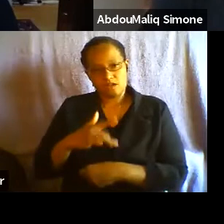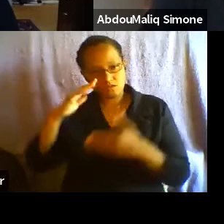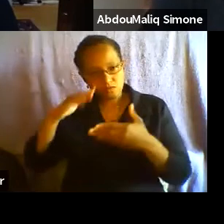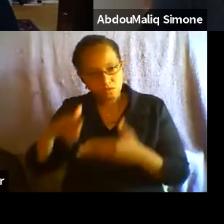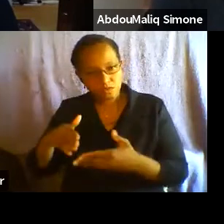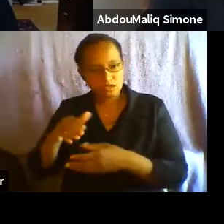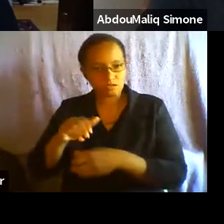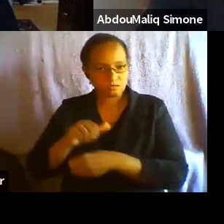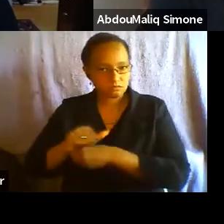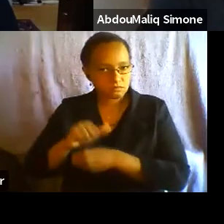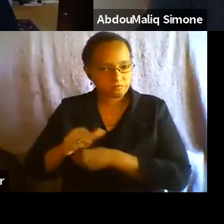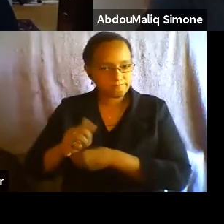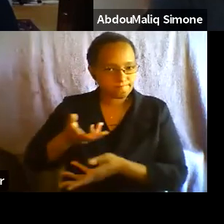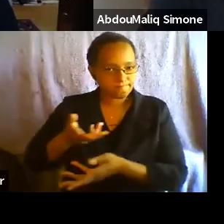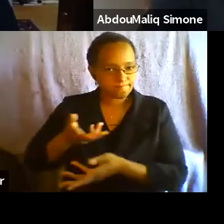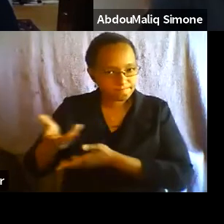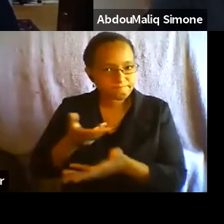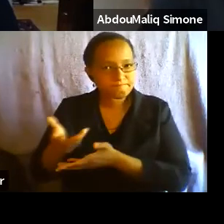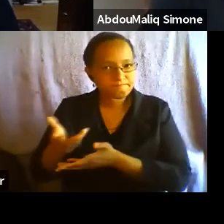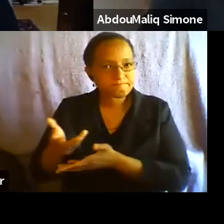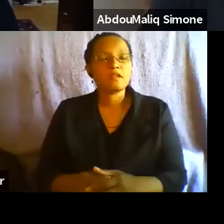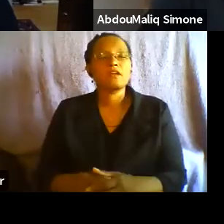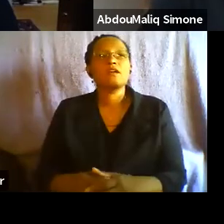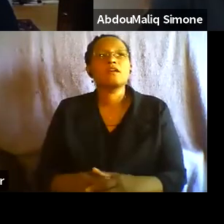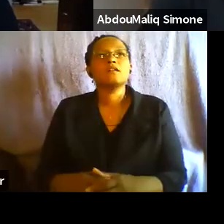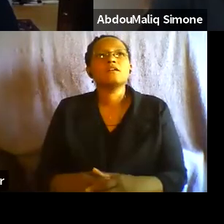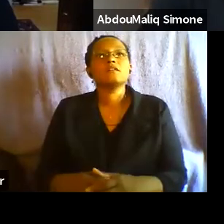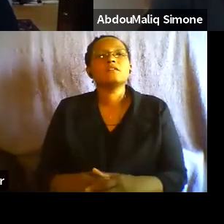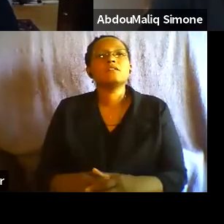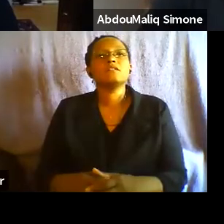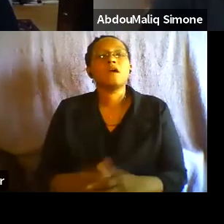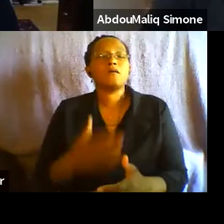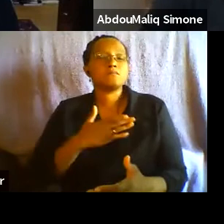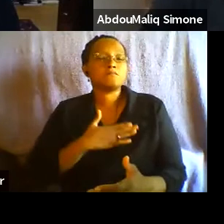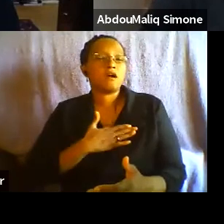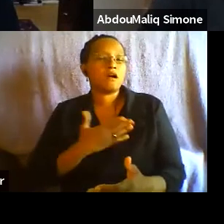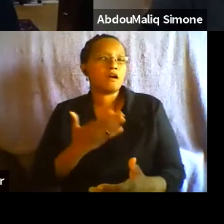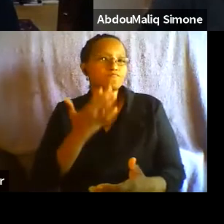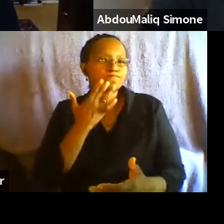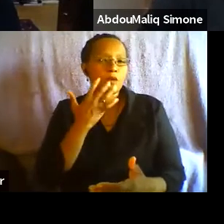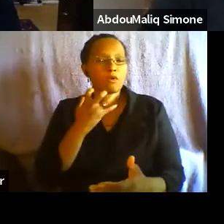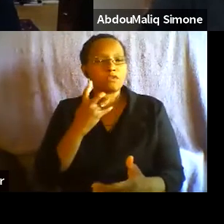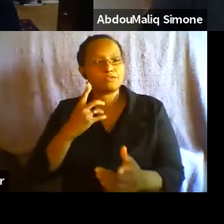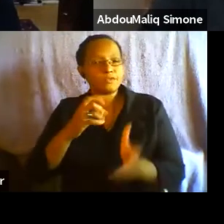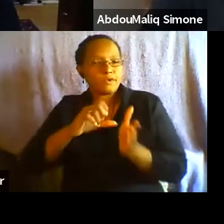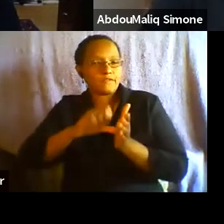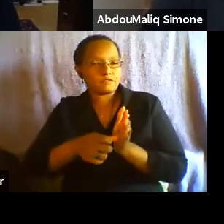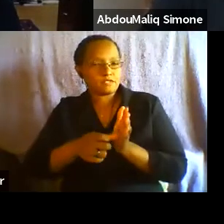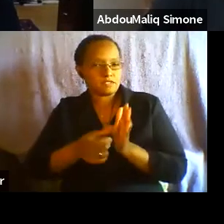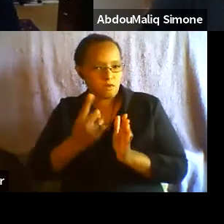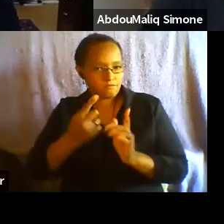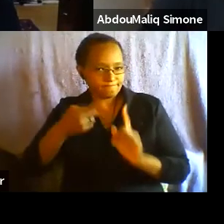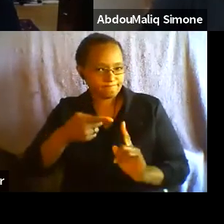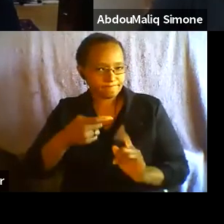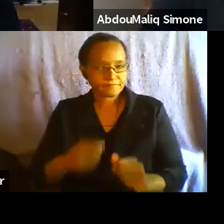engage. But I want to perhaps point to one thing, which is increasingly